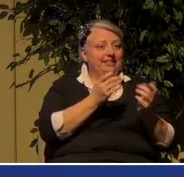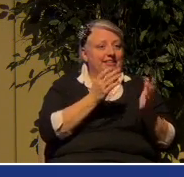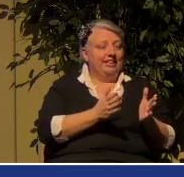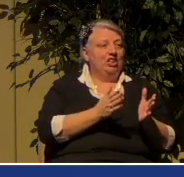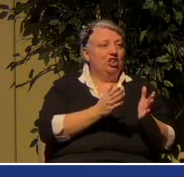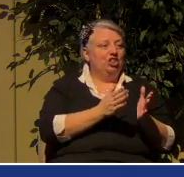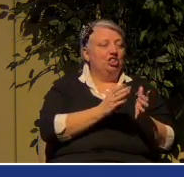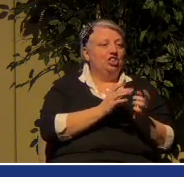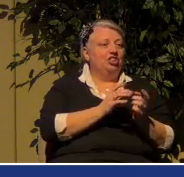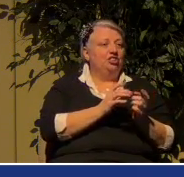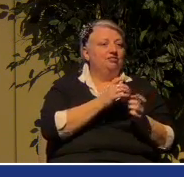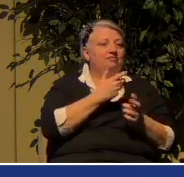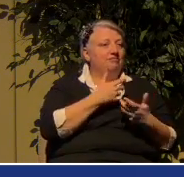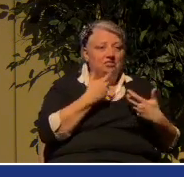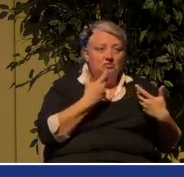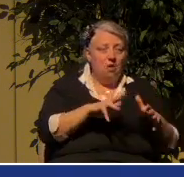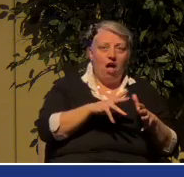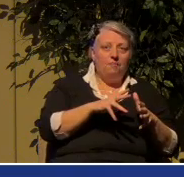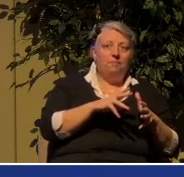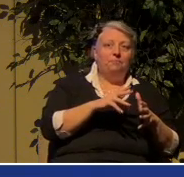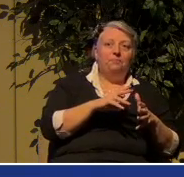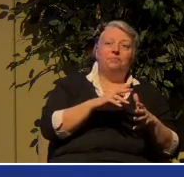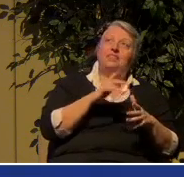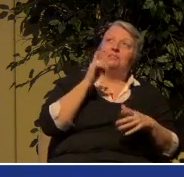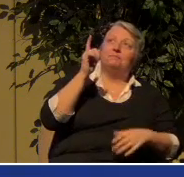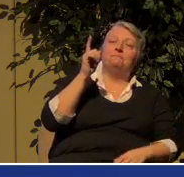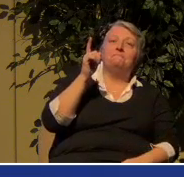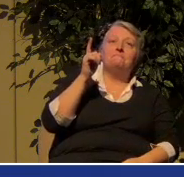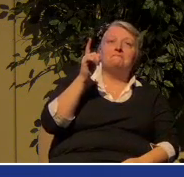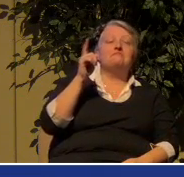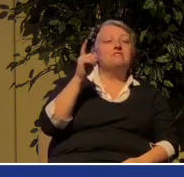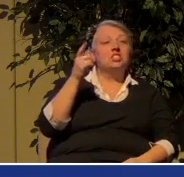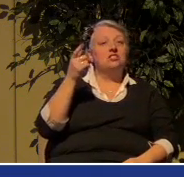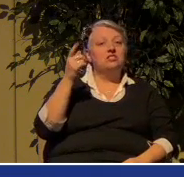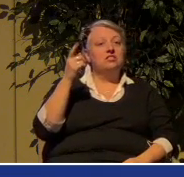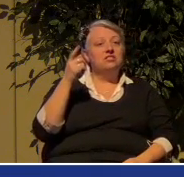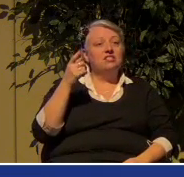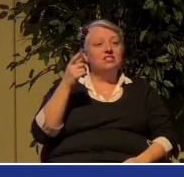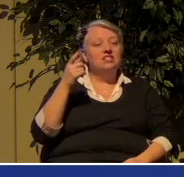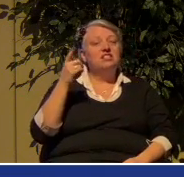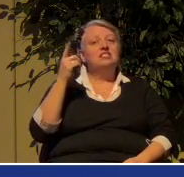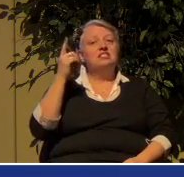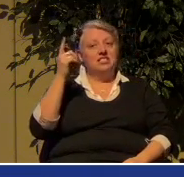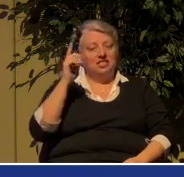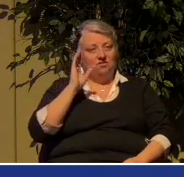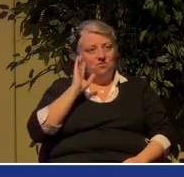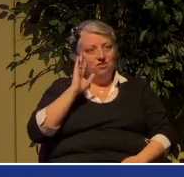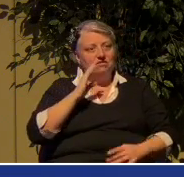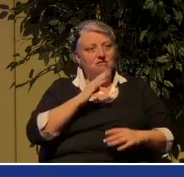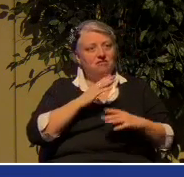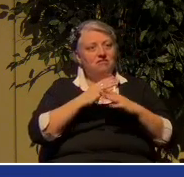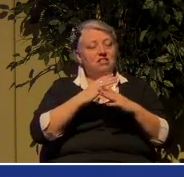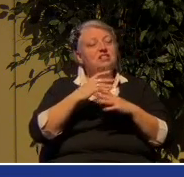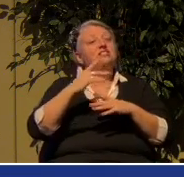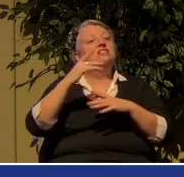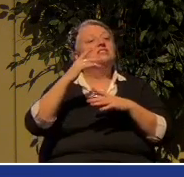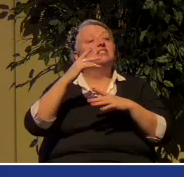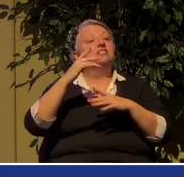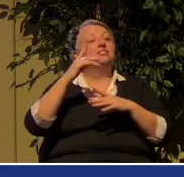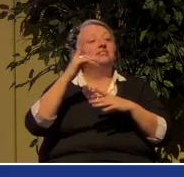nobody is more exclusive than Jesus. That's why they put him on the cross.